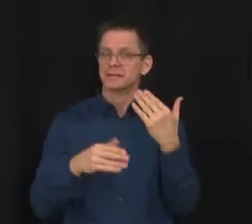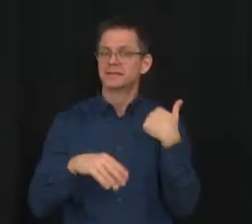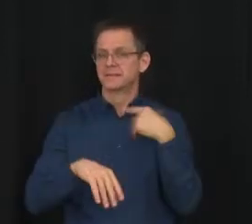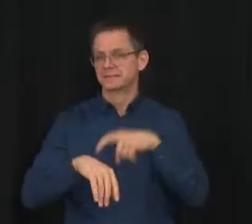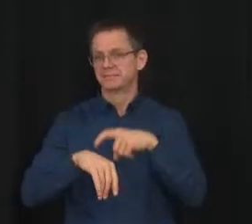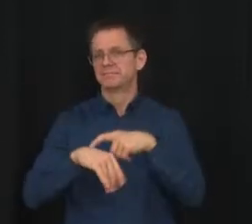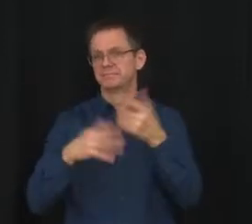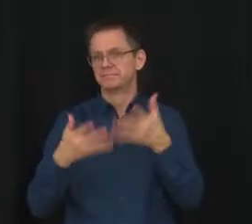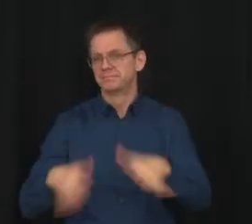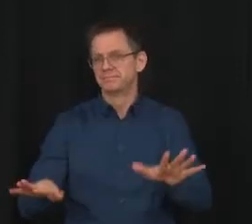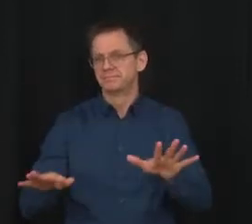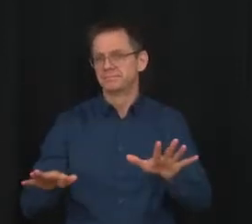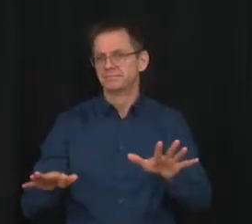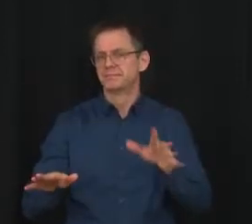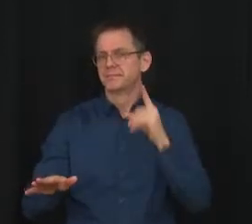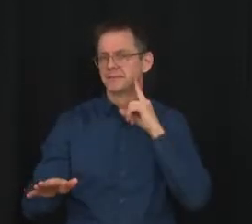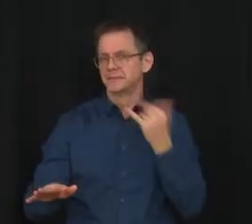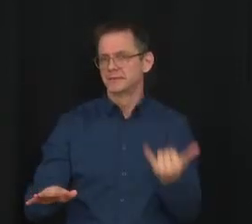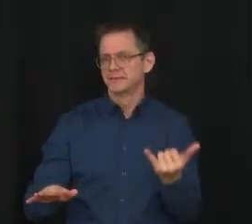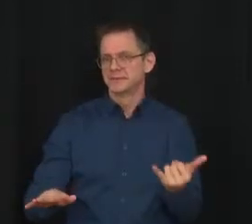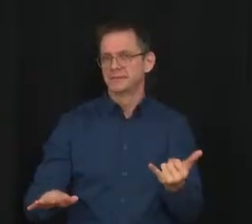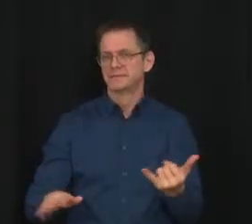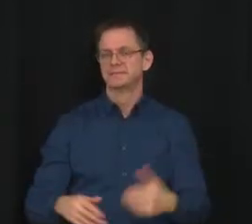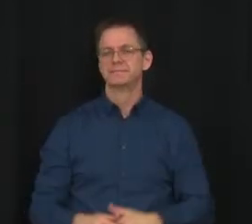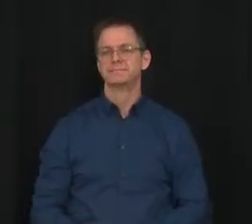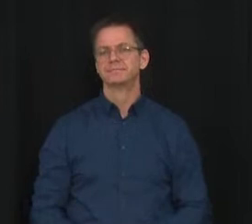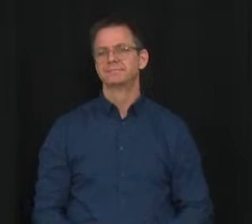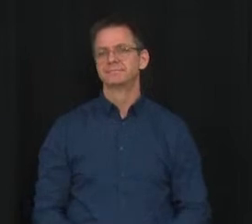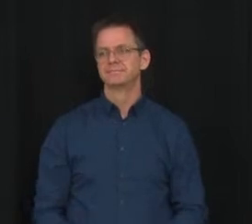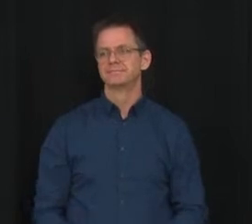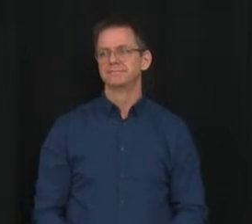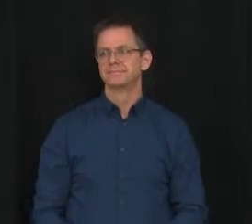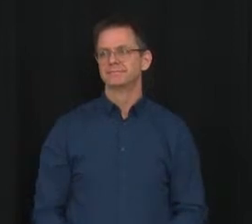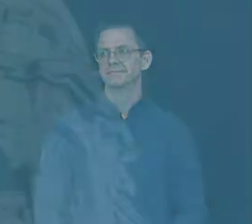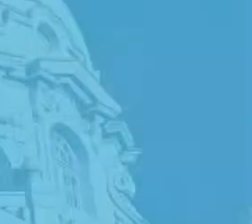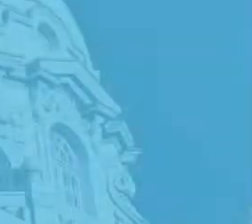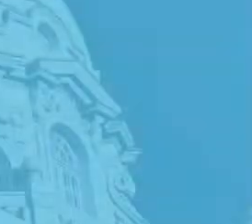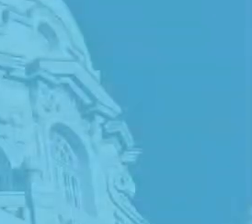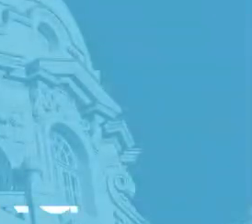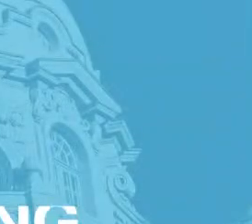wrap this up. Thank you, everybody. Thank you. Thank